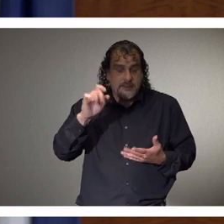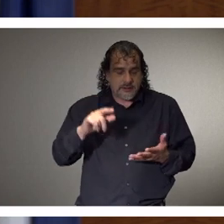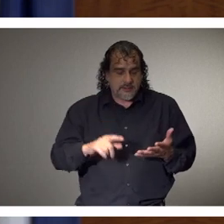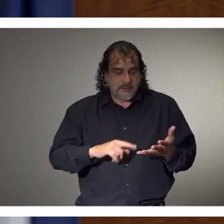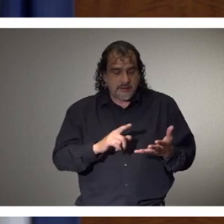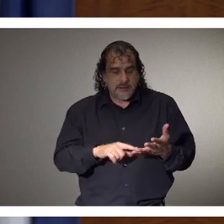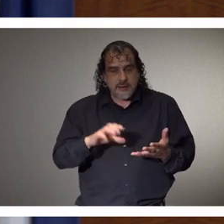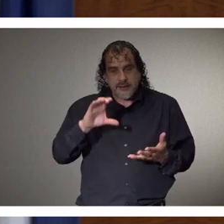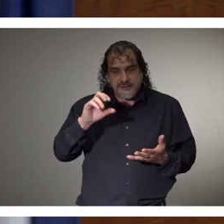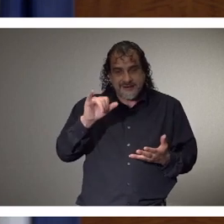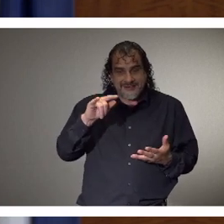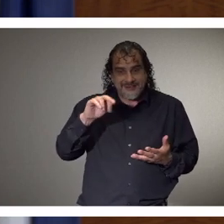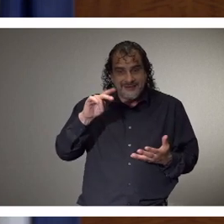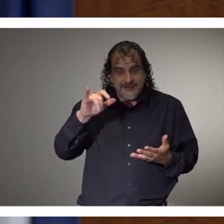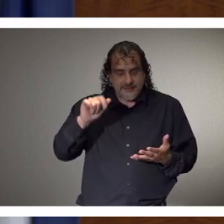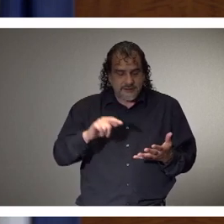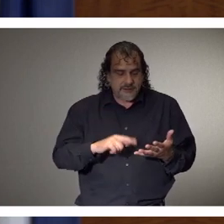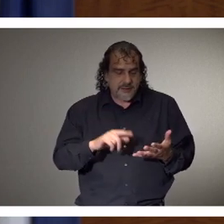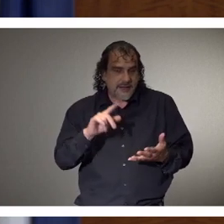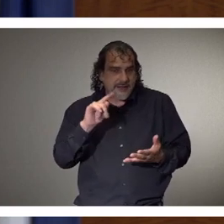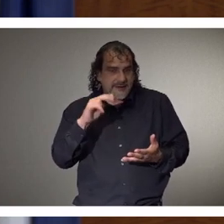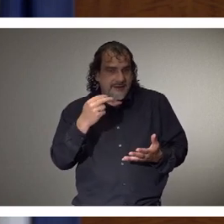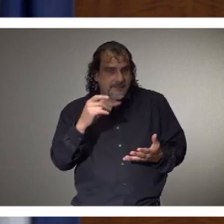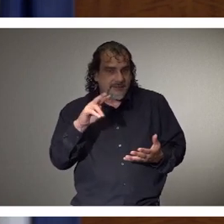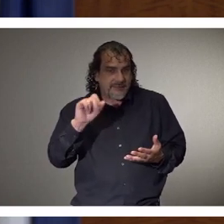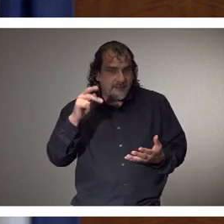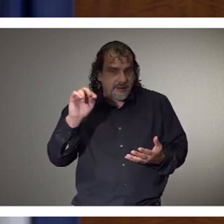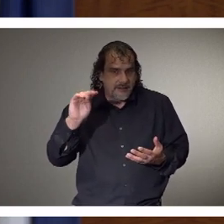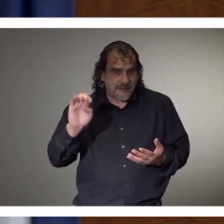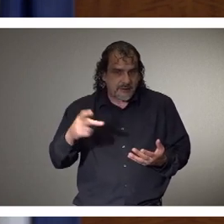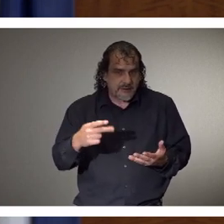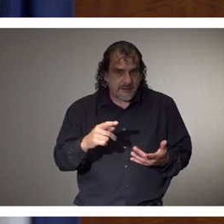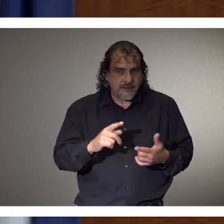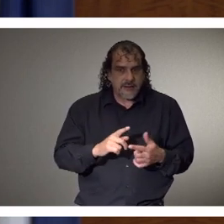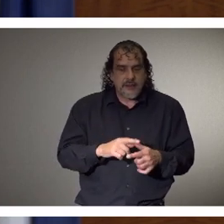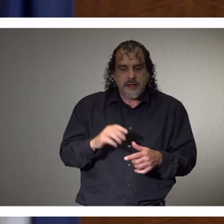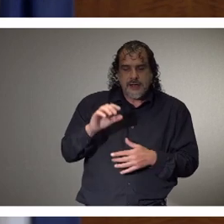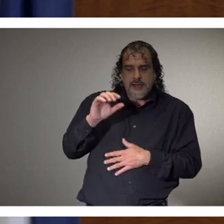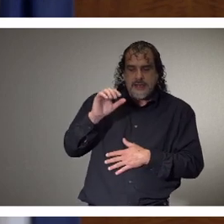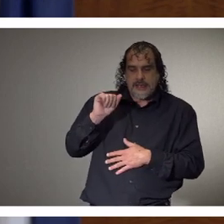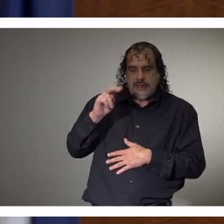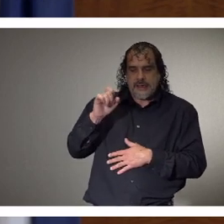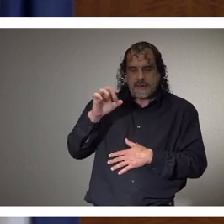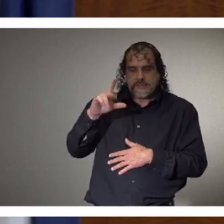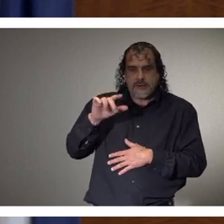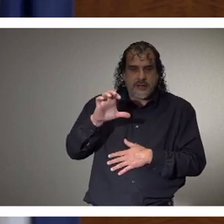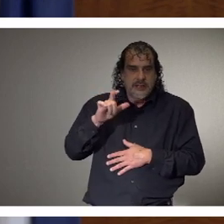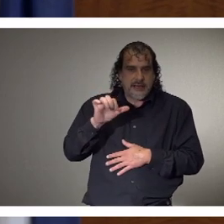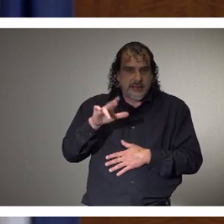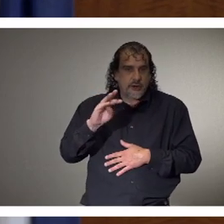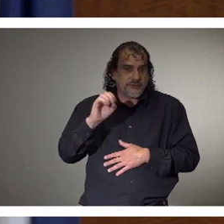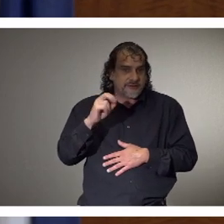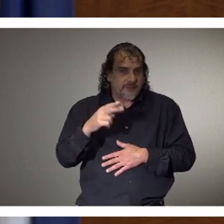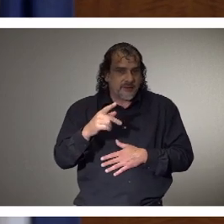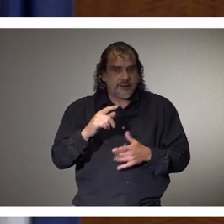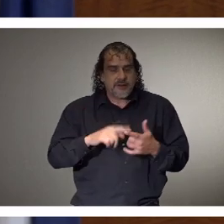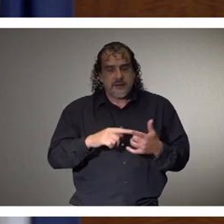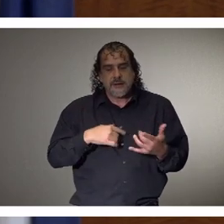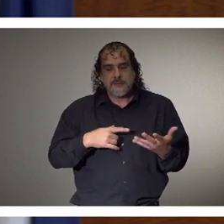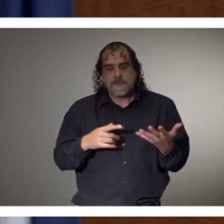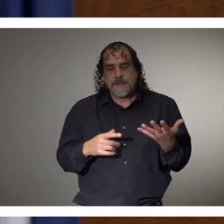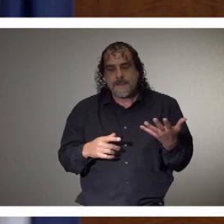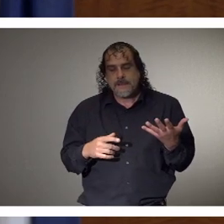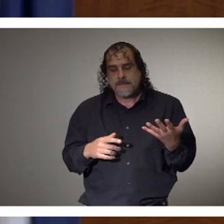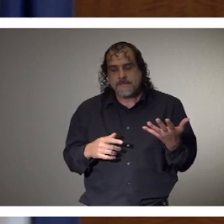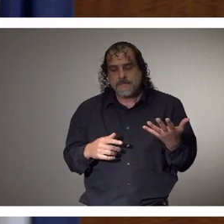Cynthia James, Tabitha Sill, happy birthday. Ava Claire Smith, to Lex Hernandez at Madison Middle School.